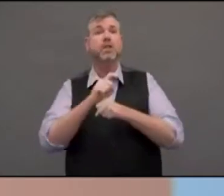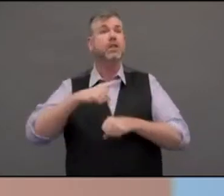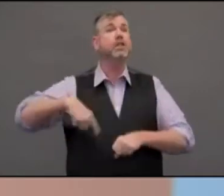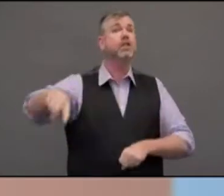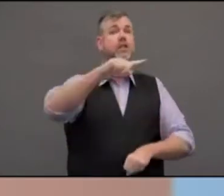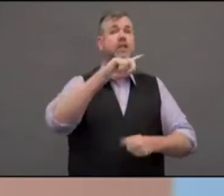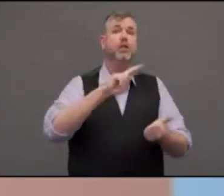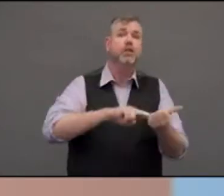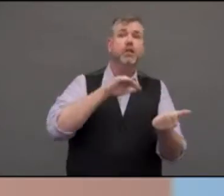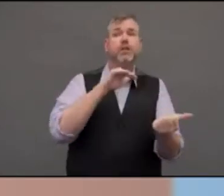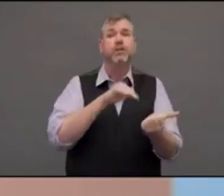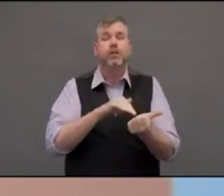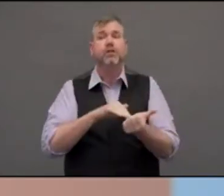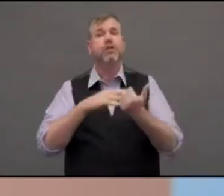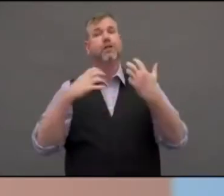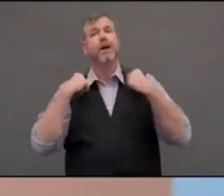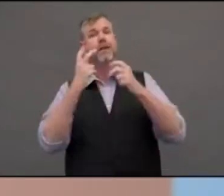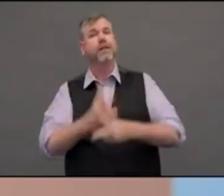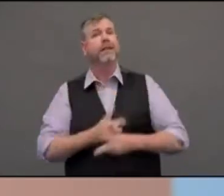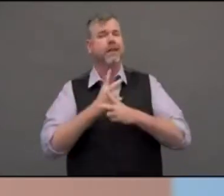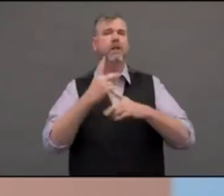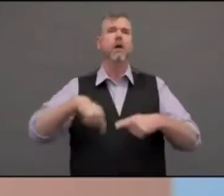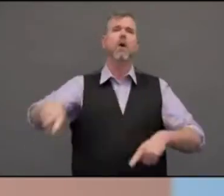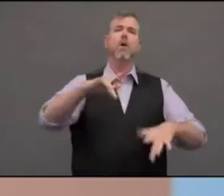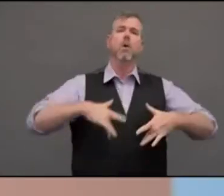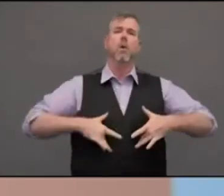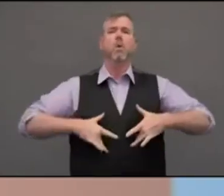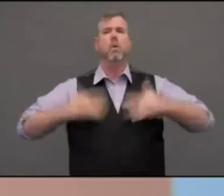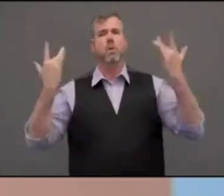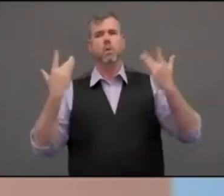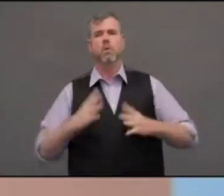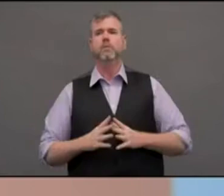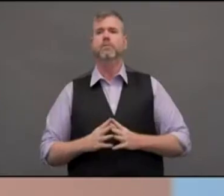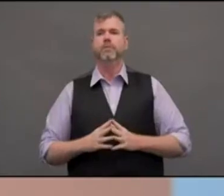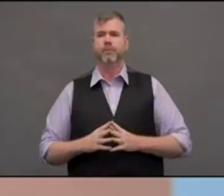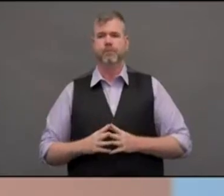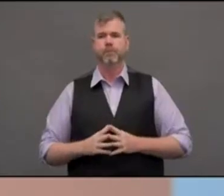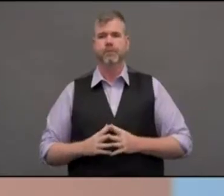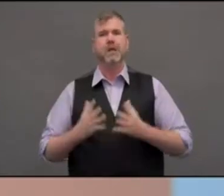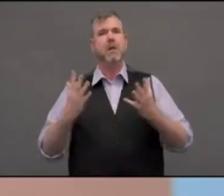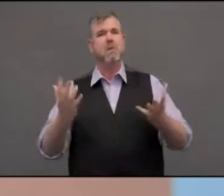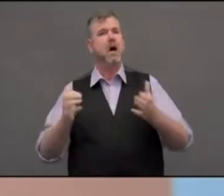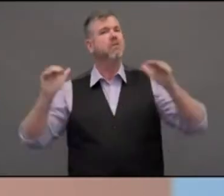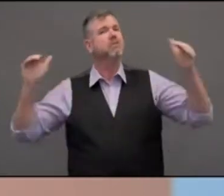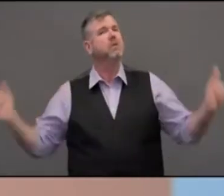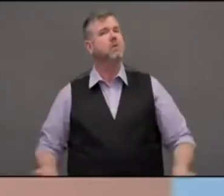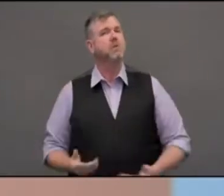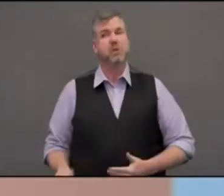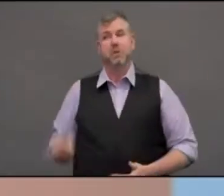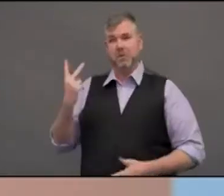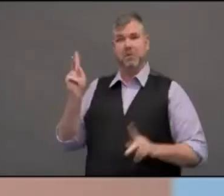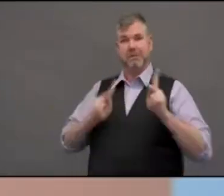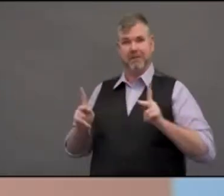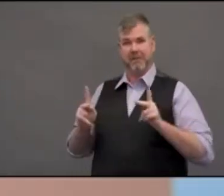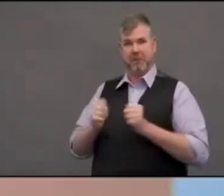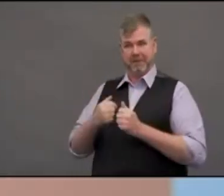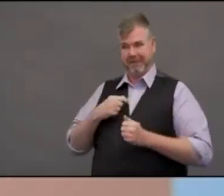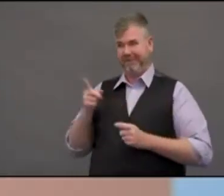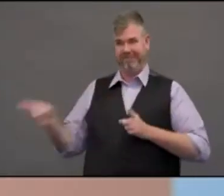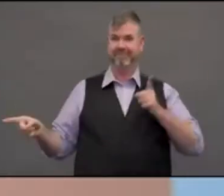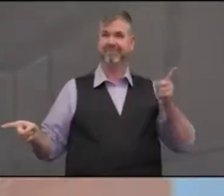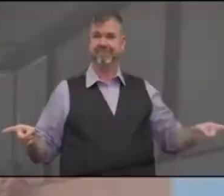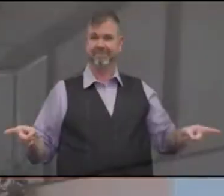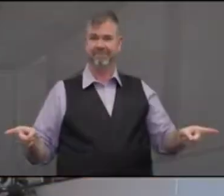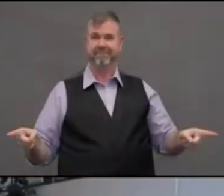so fortunate to be joined by two extraordinary individuals who are working hard behind the scenes to keep all of us safe. From Santa Clara Valley Medical